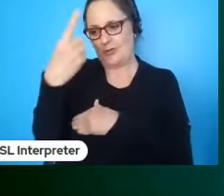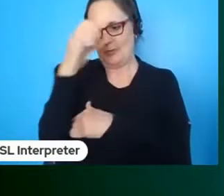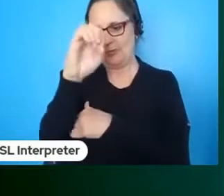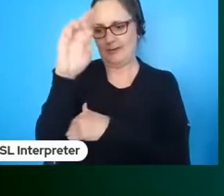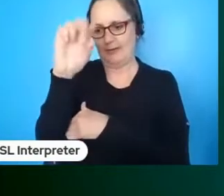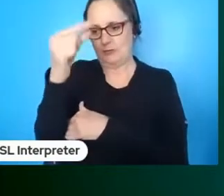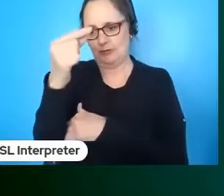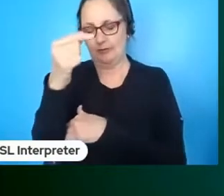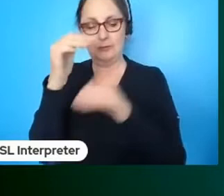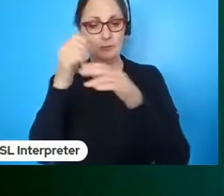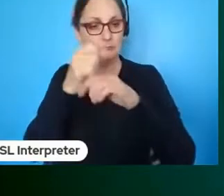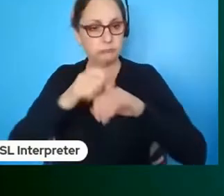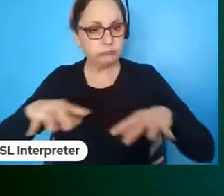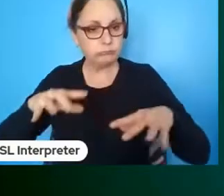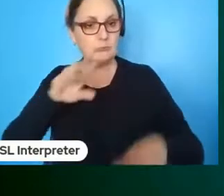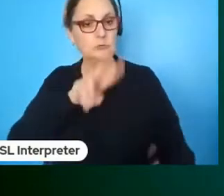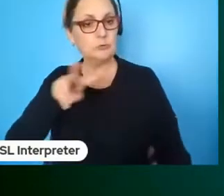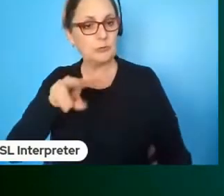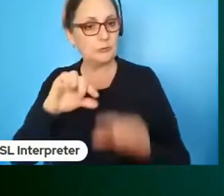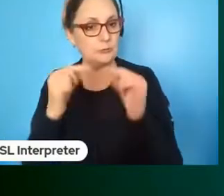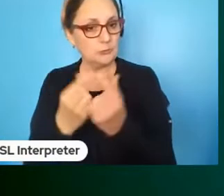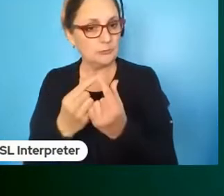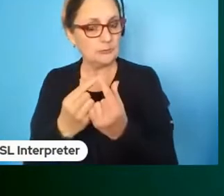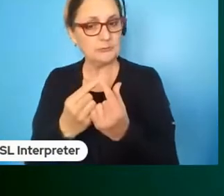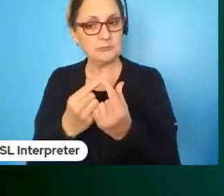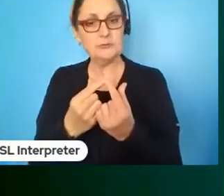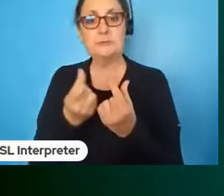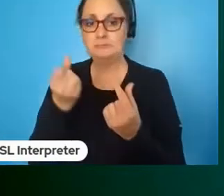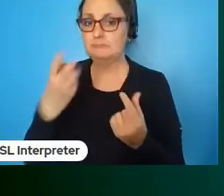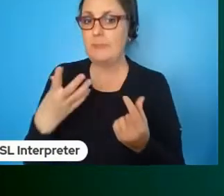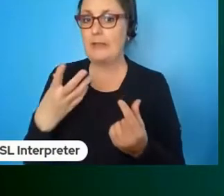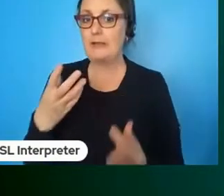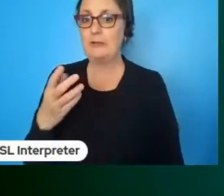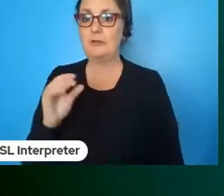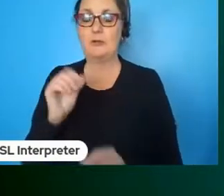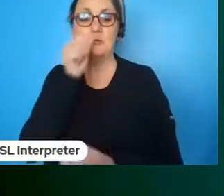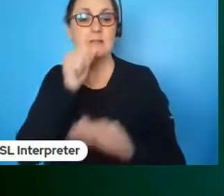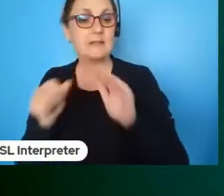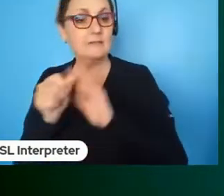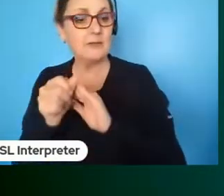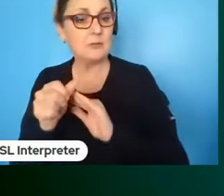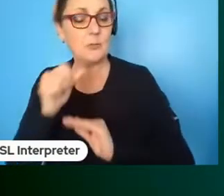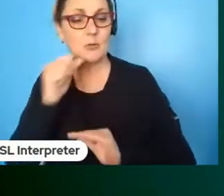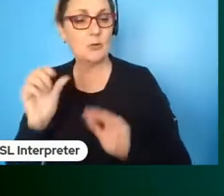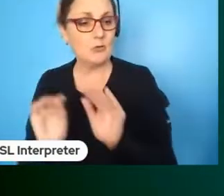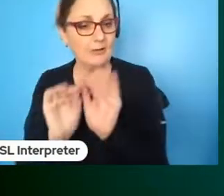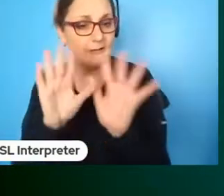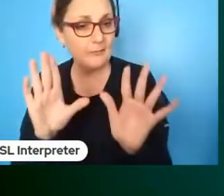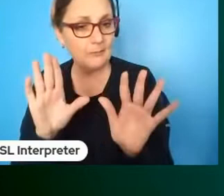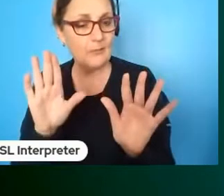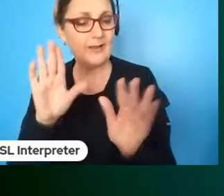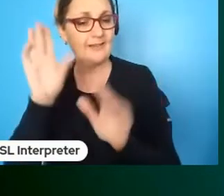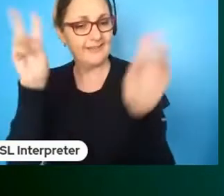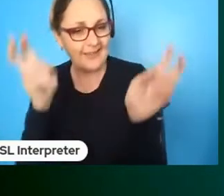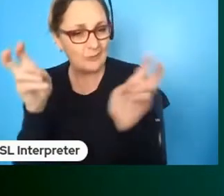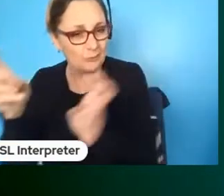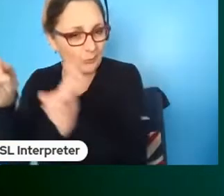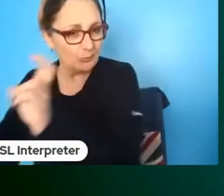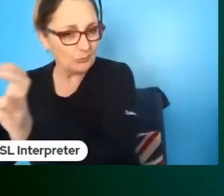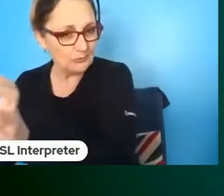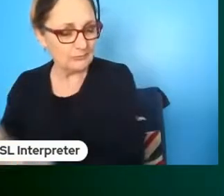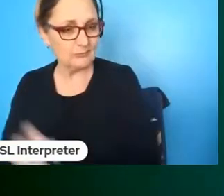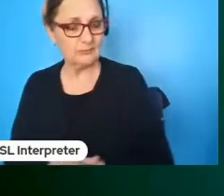are in the invisible or non-apparent categories and the experts in each domain share